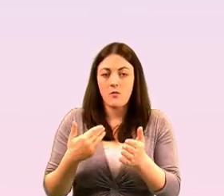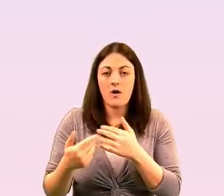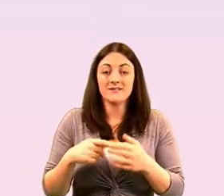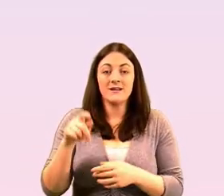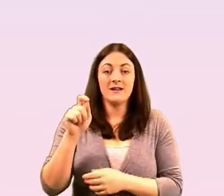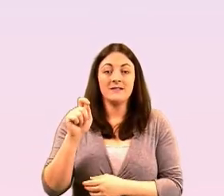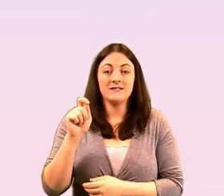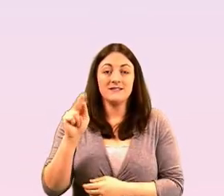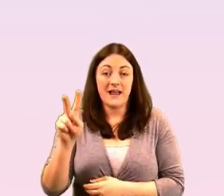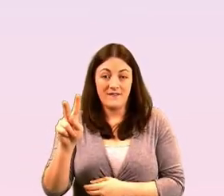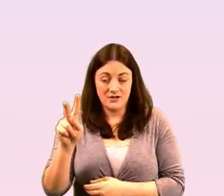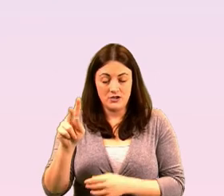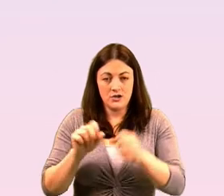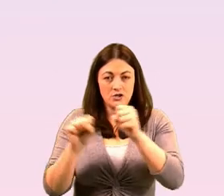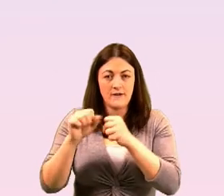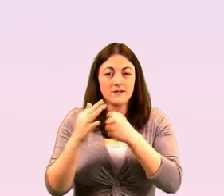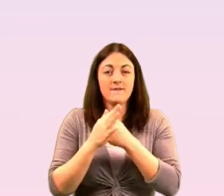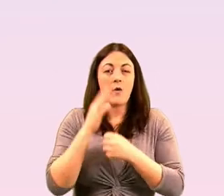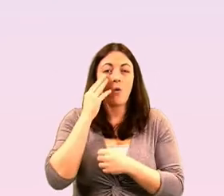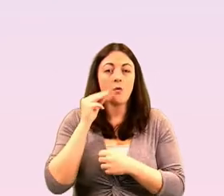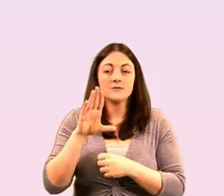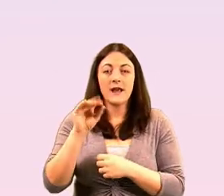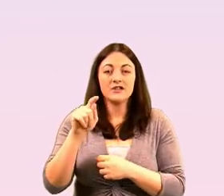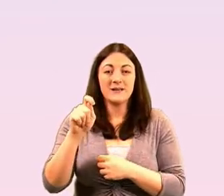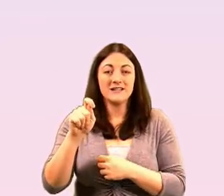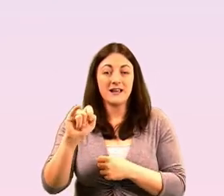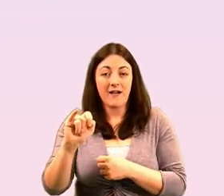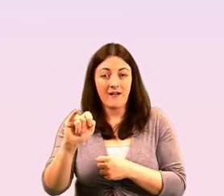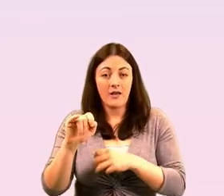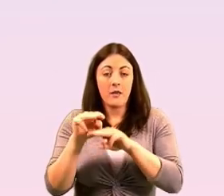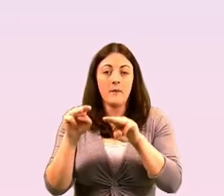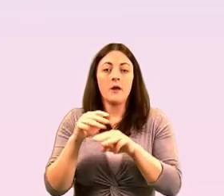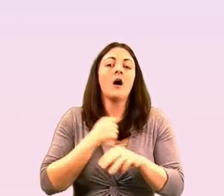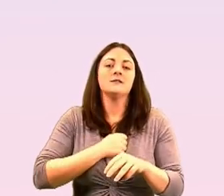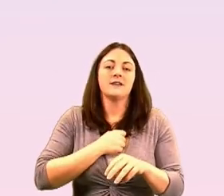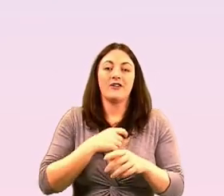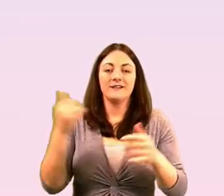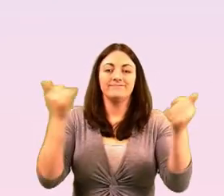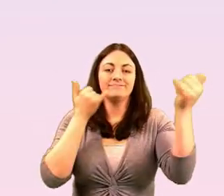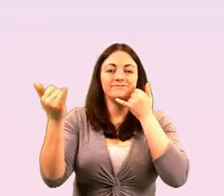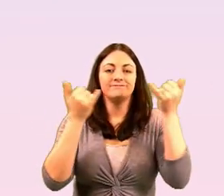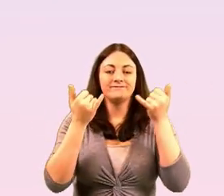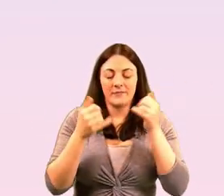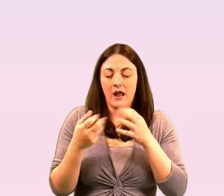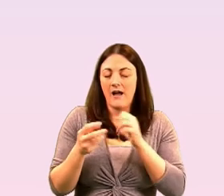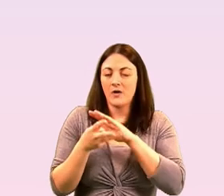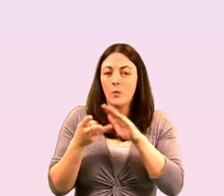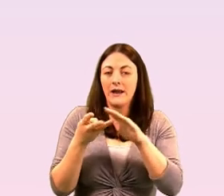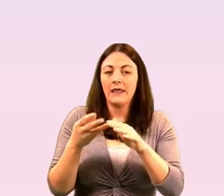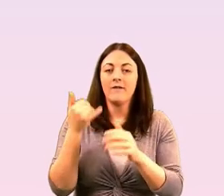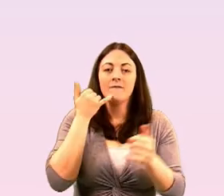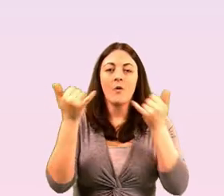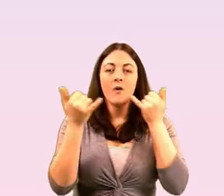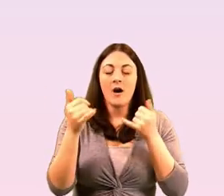-friending service for older lgbti people so they can get a weekly call from a dedicated volunteer to try and tackle the